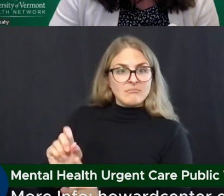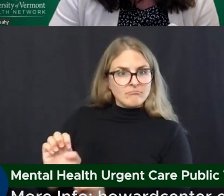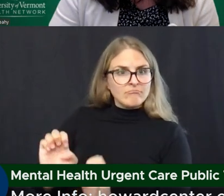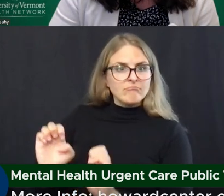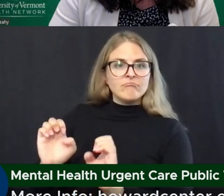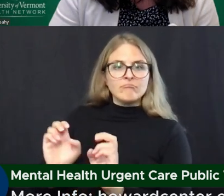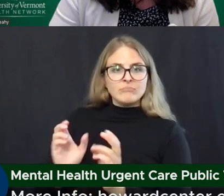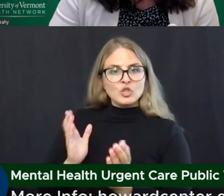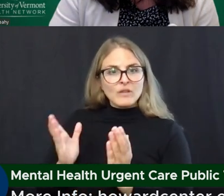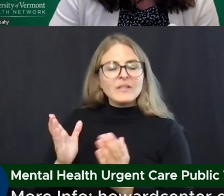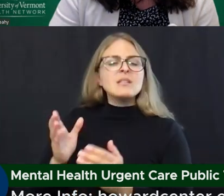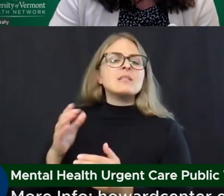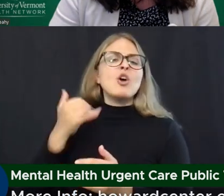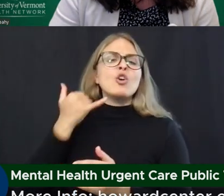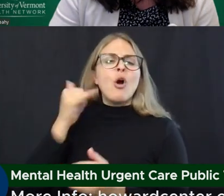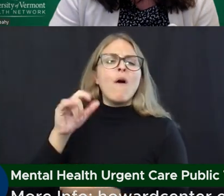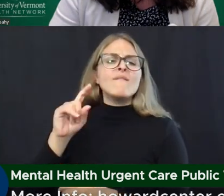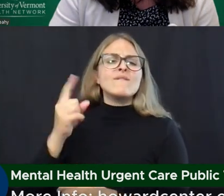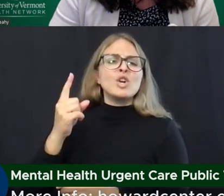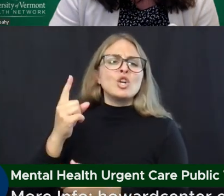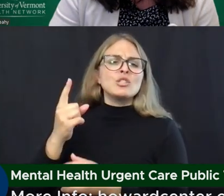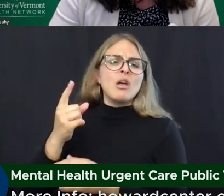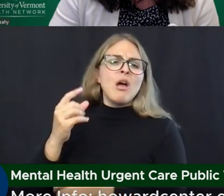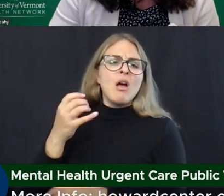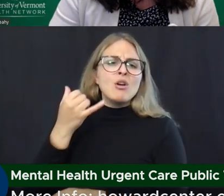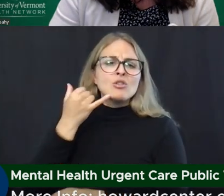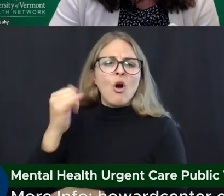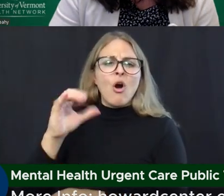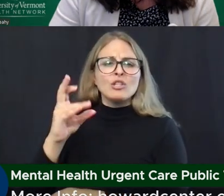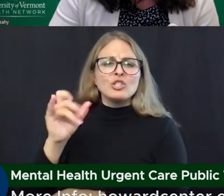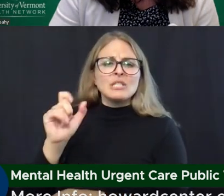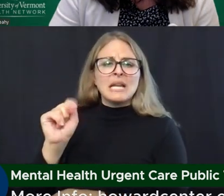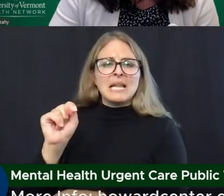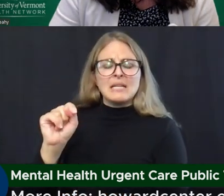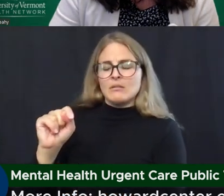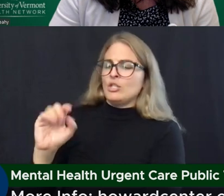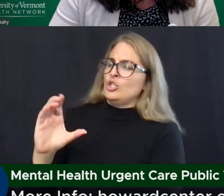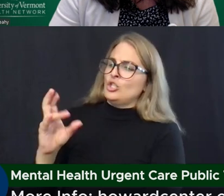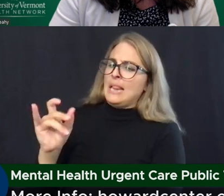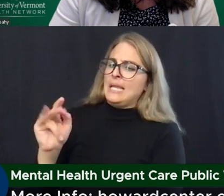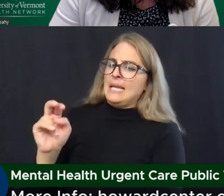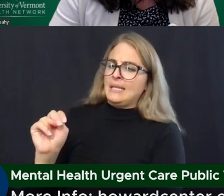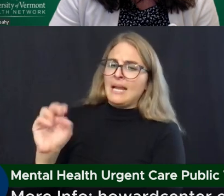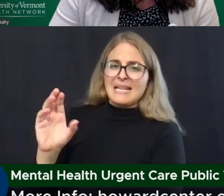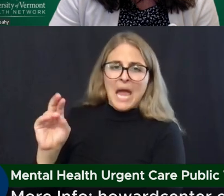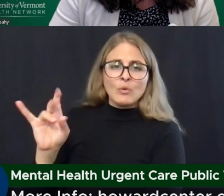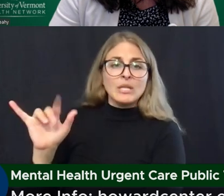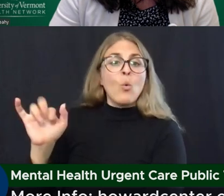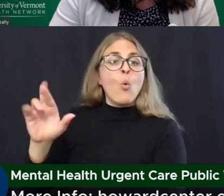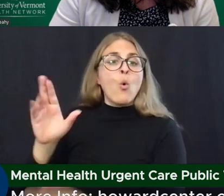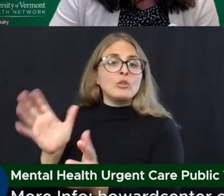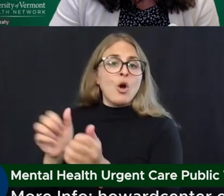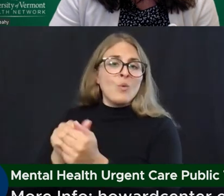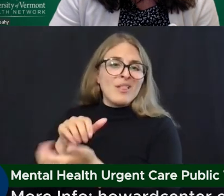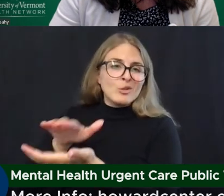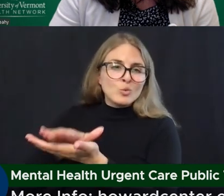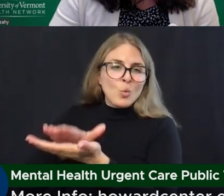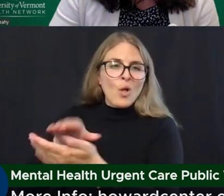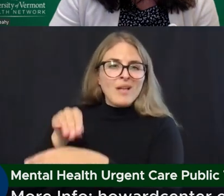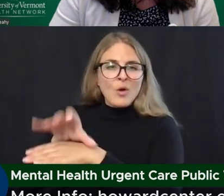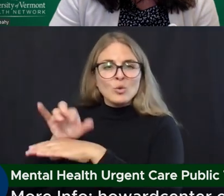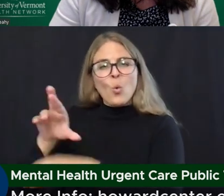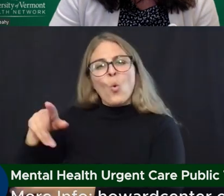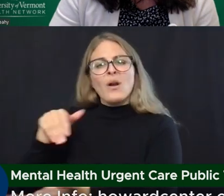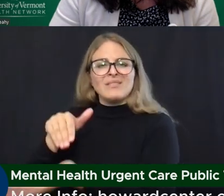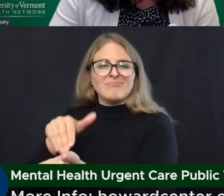for Chittenden County, the mobile crisis response through Howard Center, talk to the school counselor or child care resource, or talk to the pediatrician.